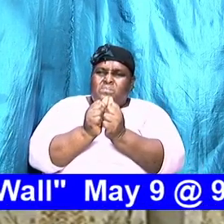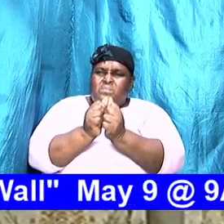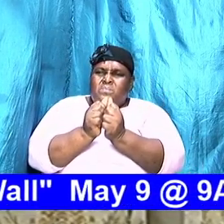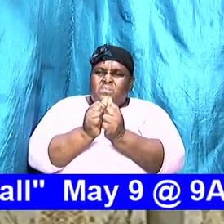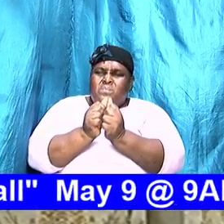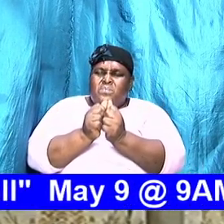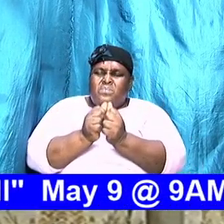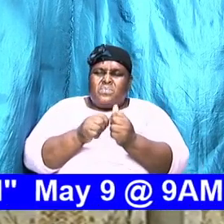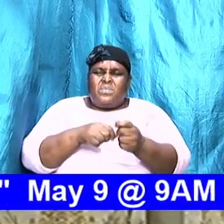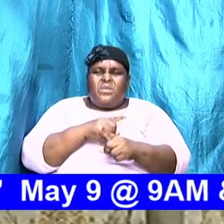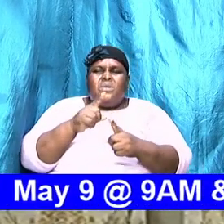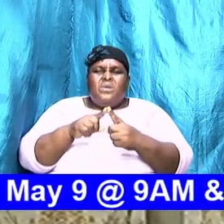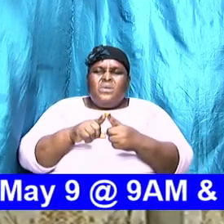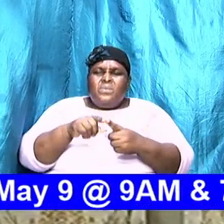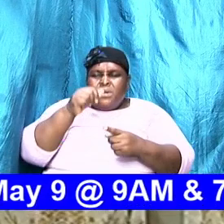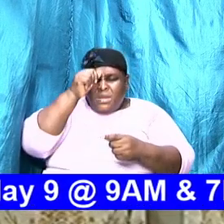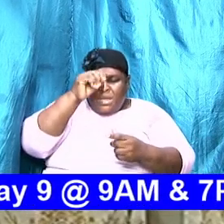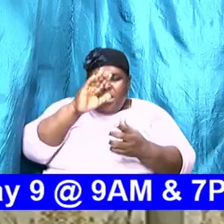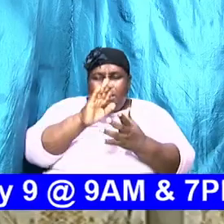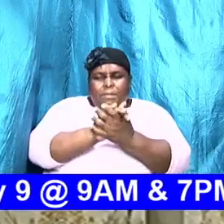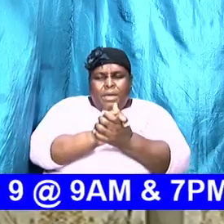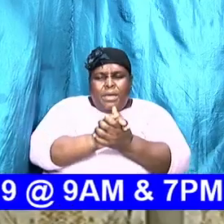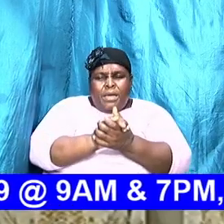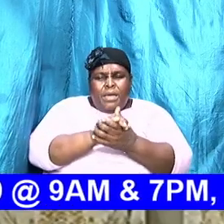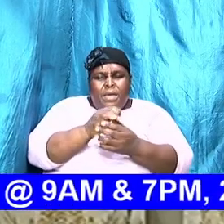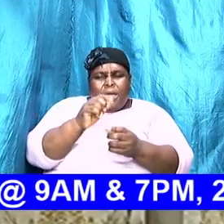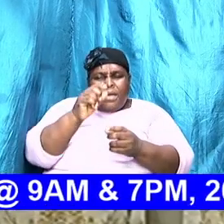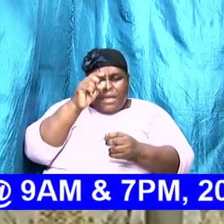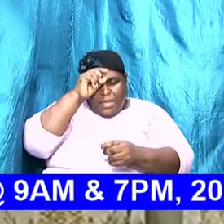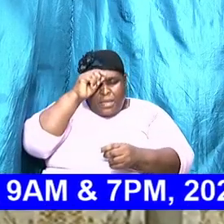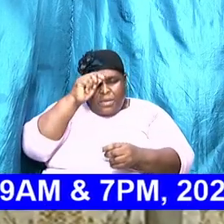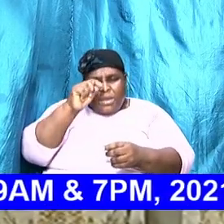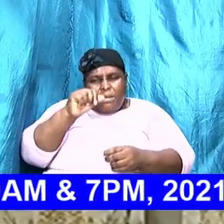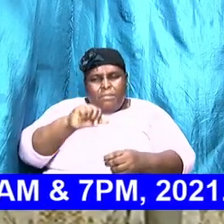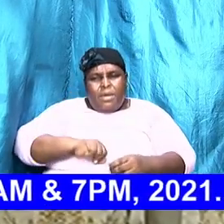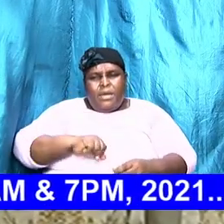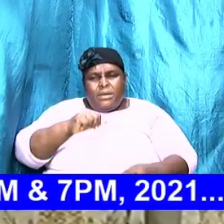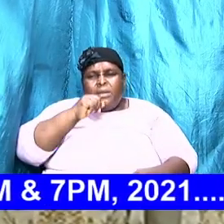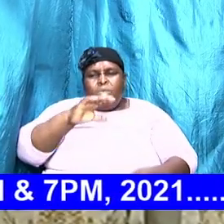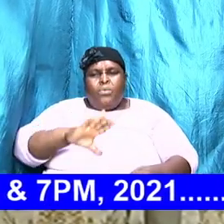when a man and a woman gets together in marriage